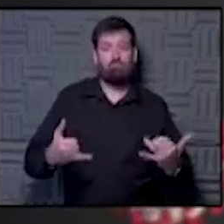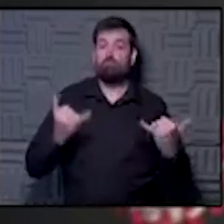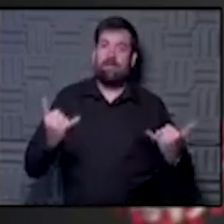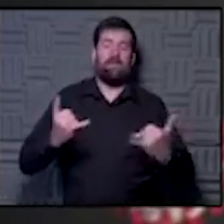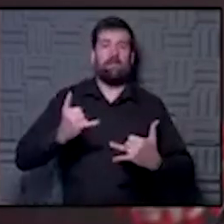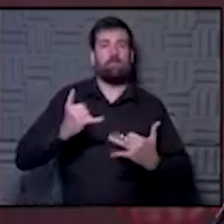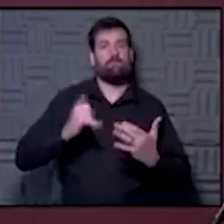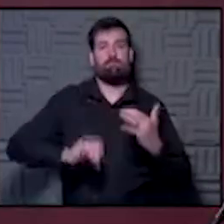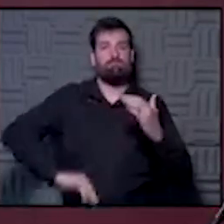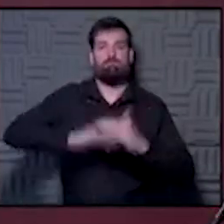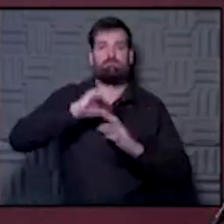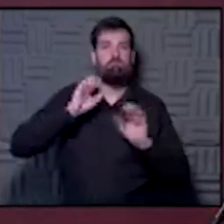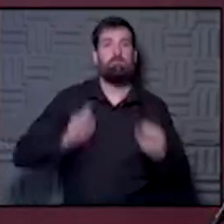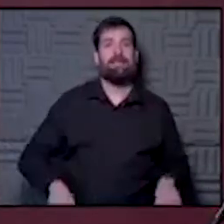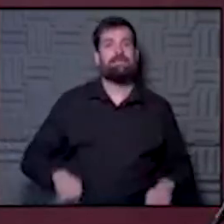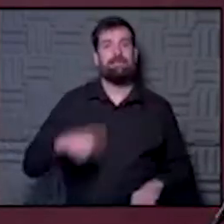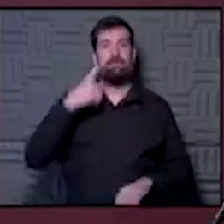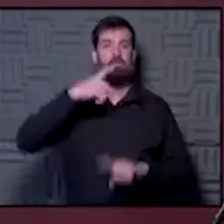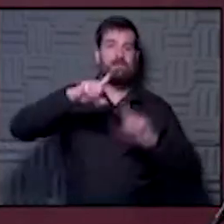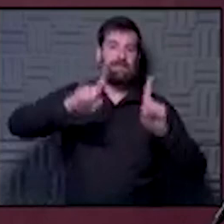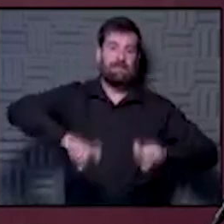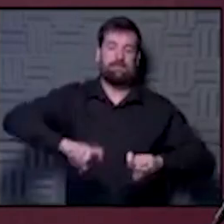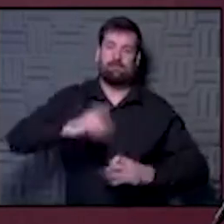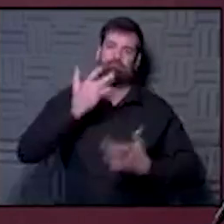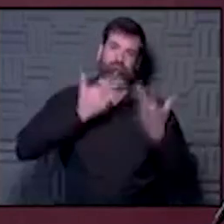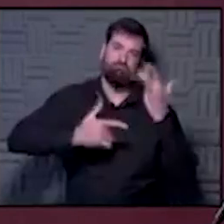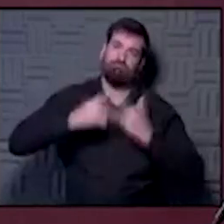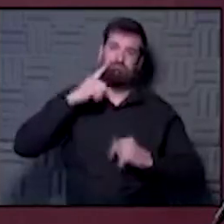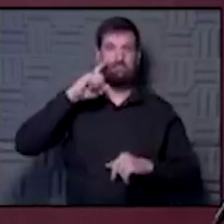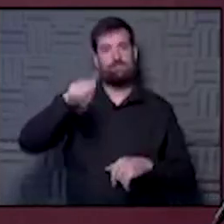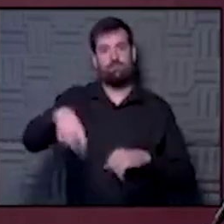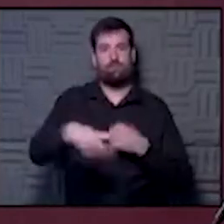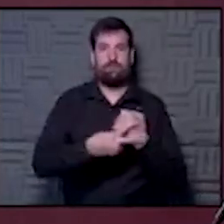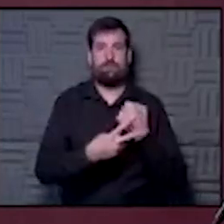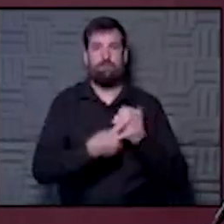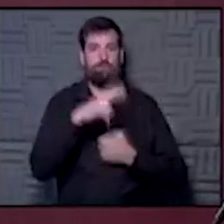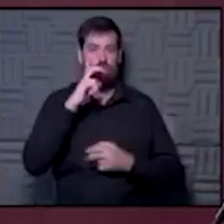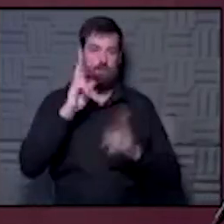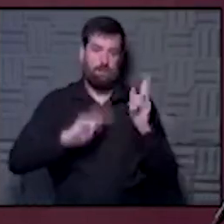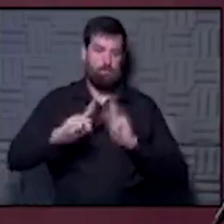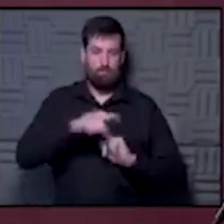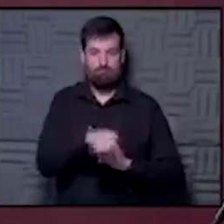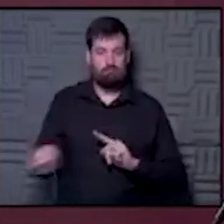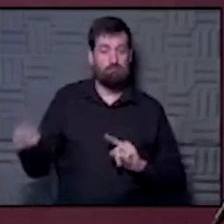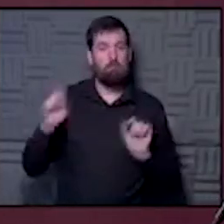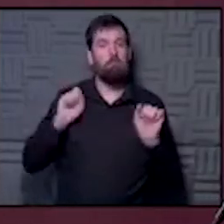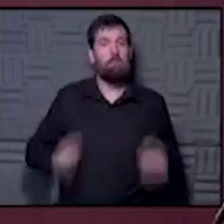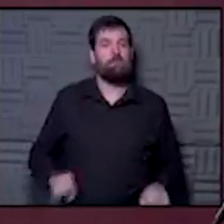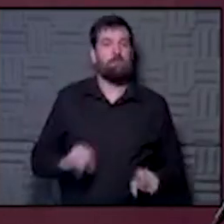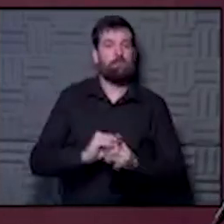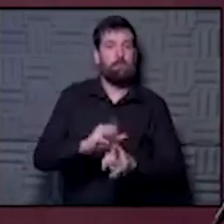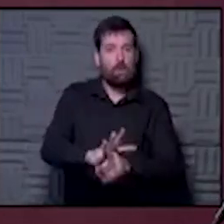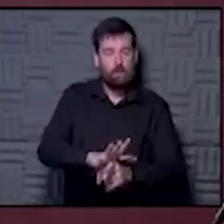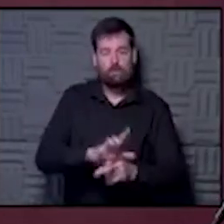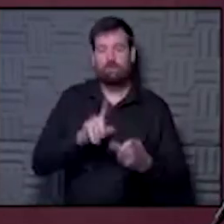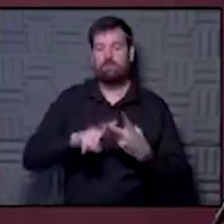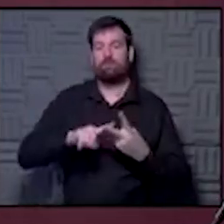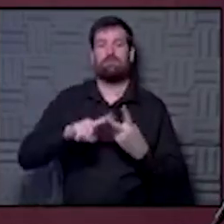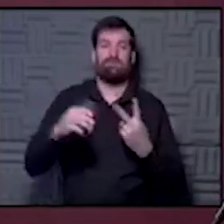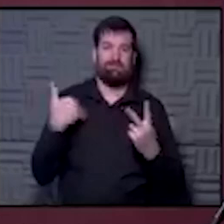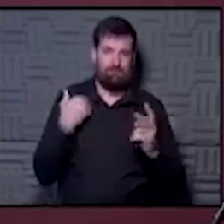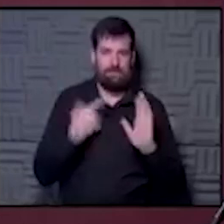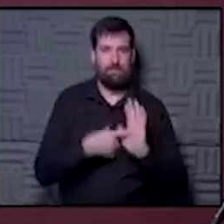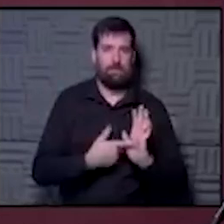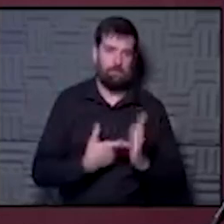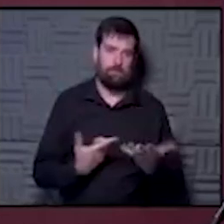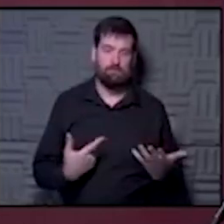capacity limitations that we really need to be reserving those for folks who have been potentially exposed and who are demonstrating symptoms.